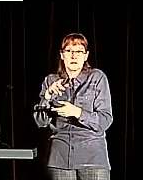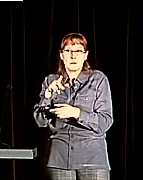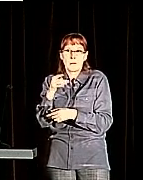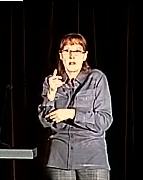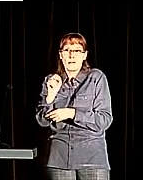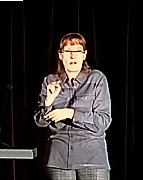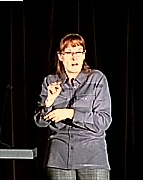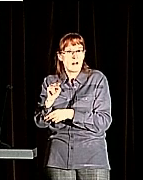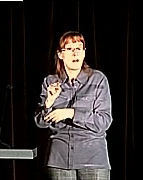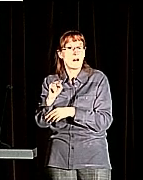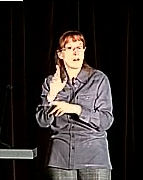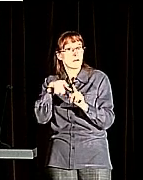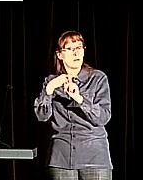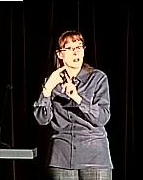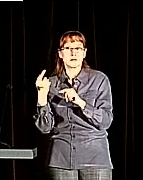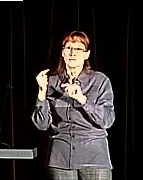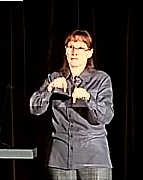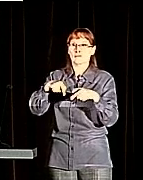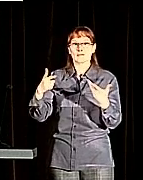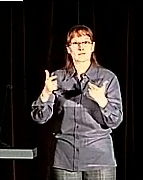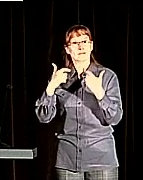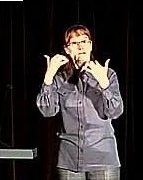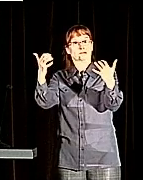a new generation of Python programmers.